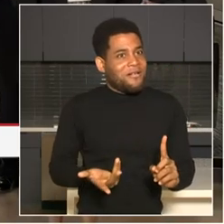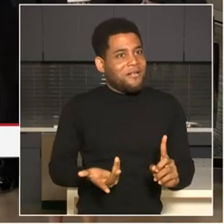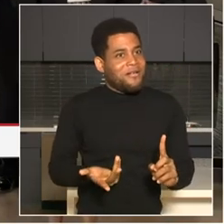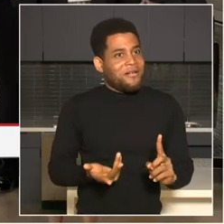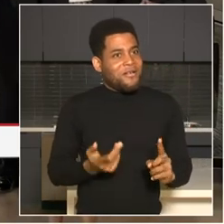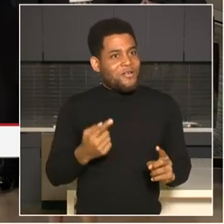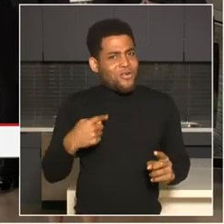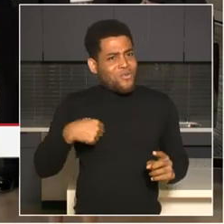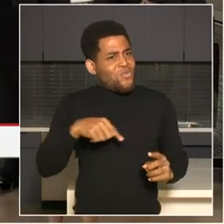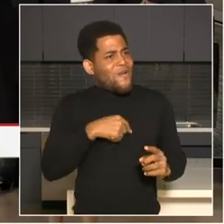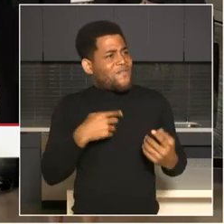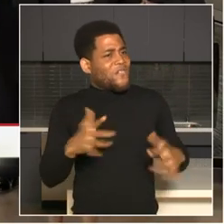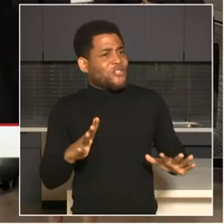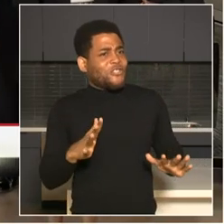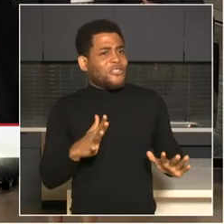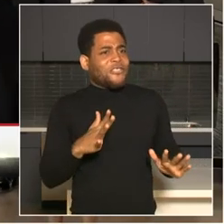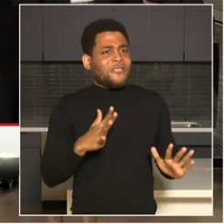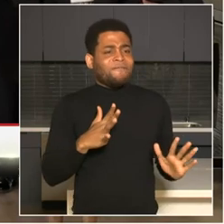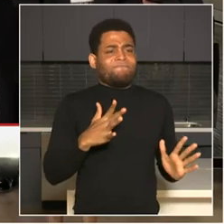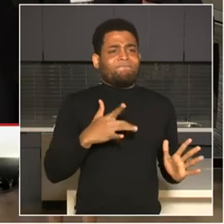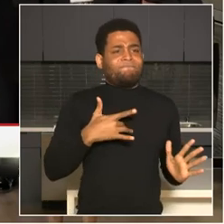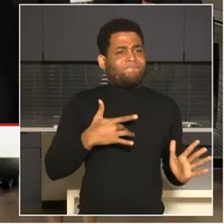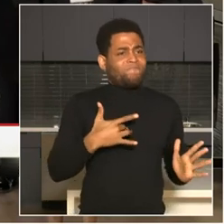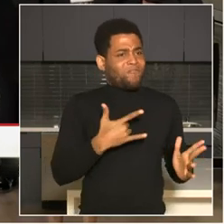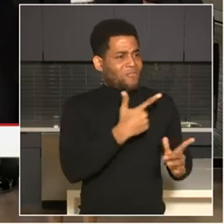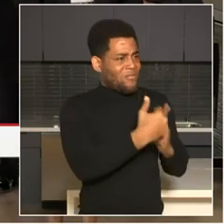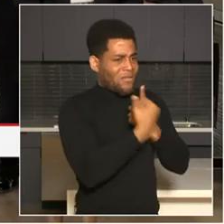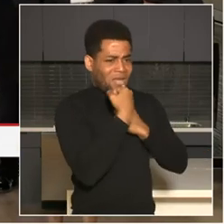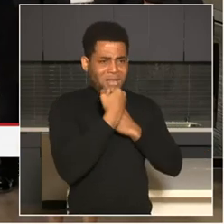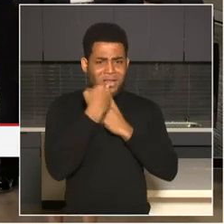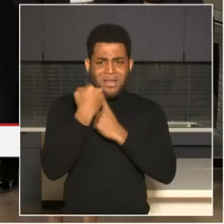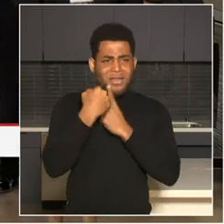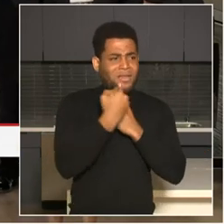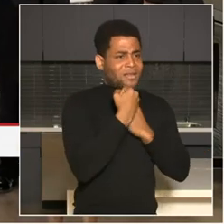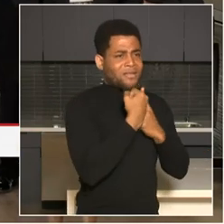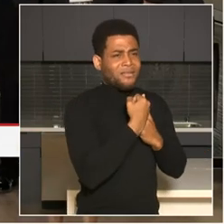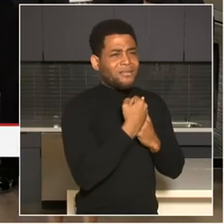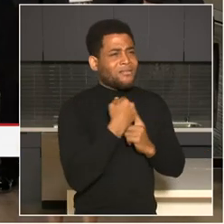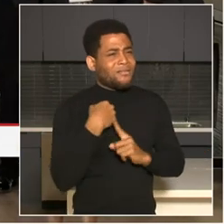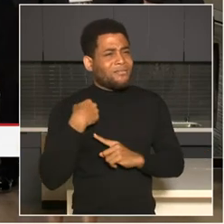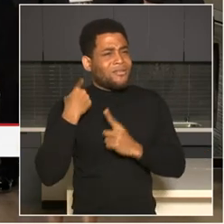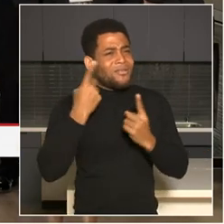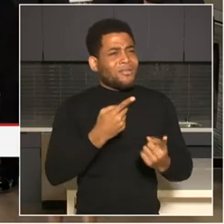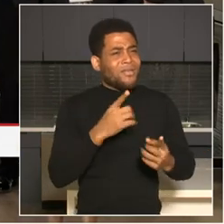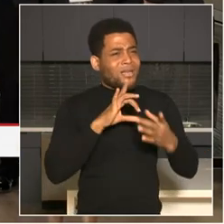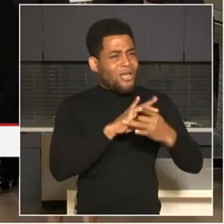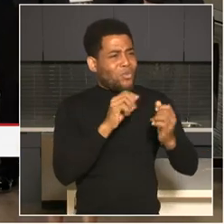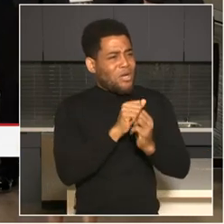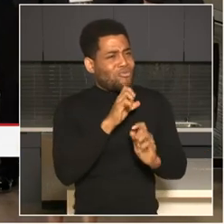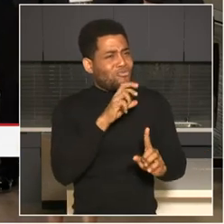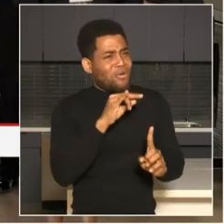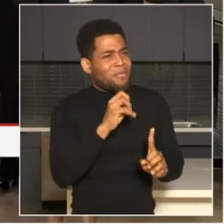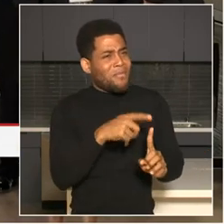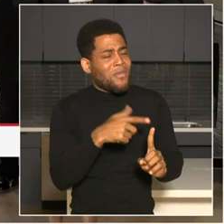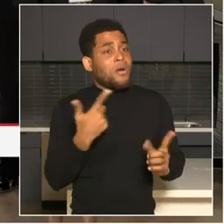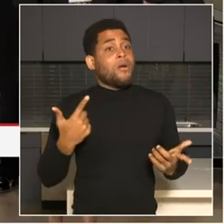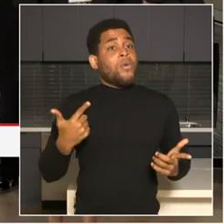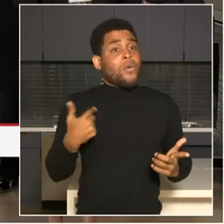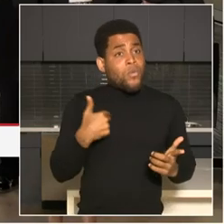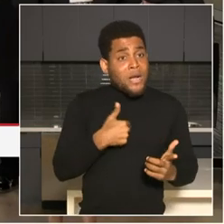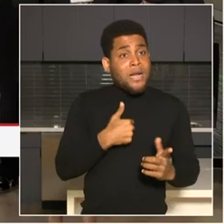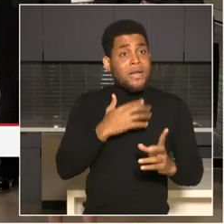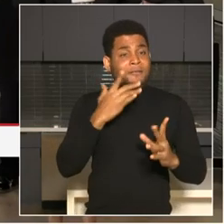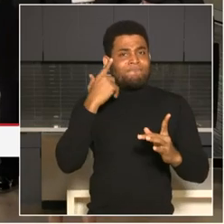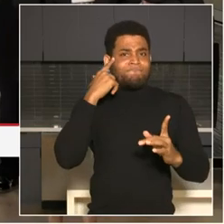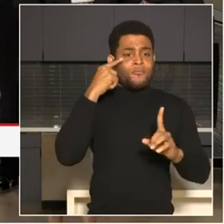impacted by crime for decades in large part. So the things that we do to make the city safer will by